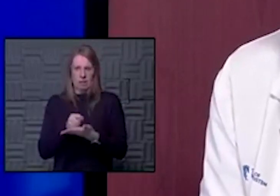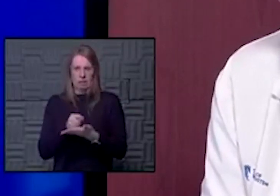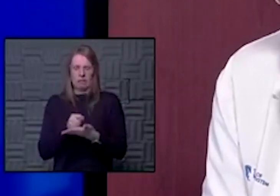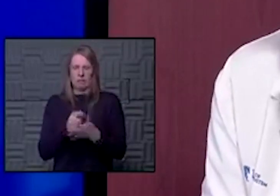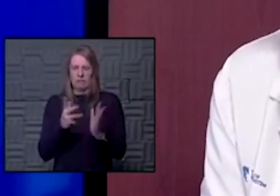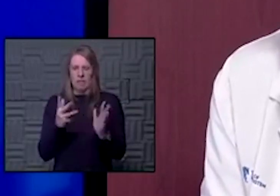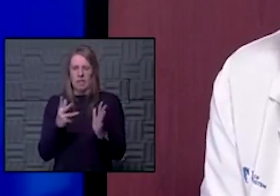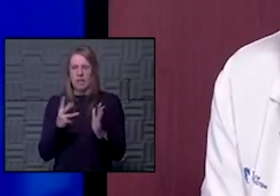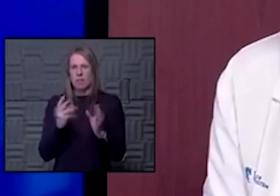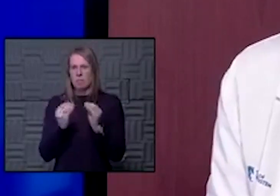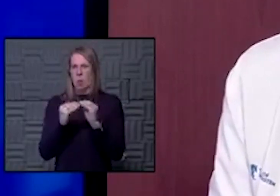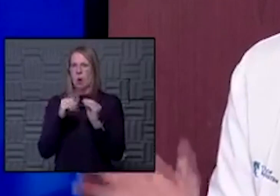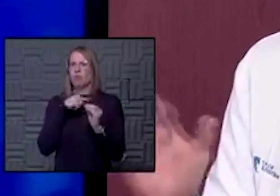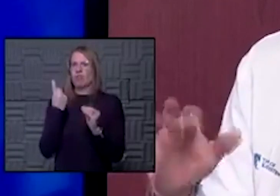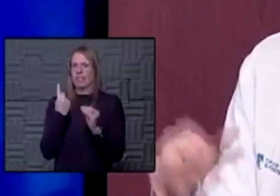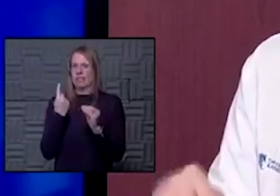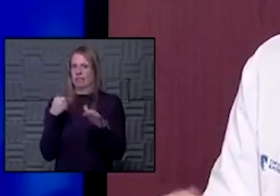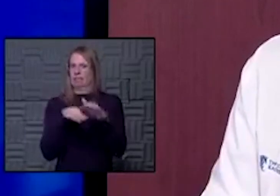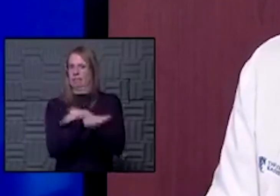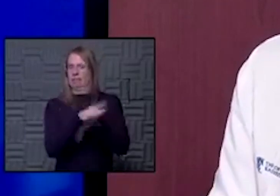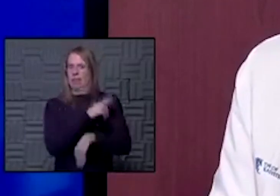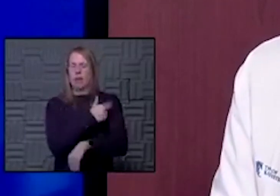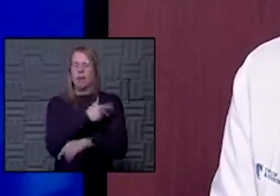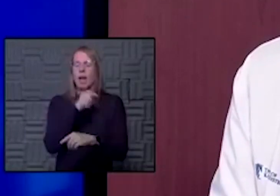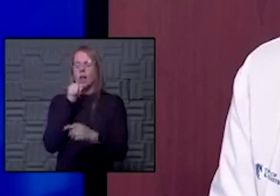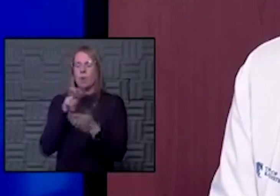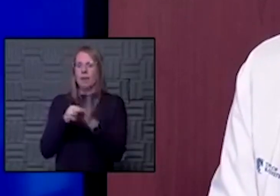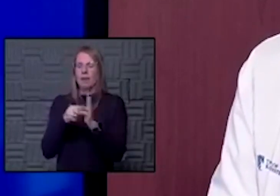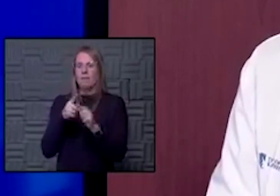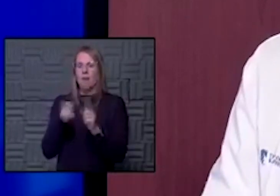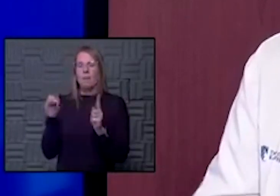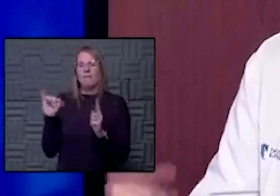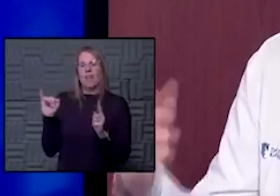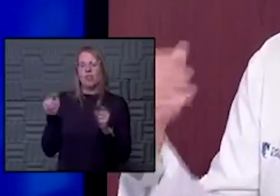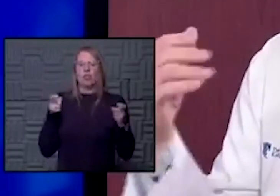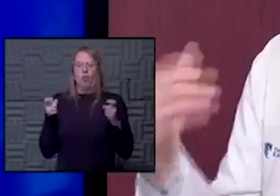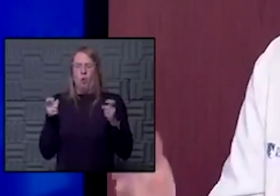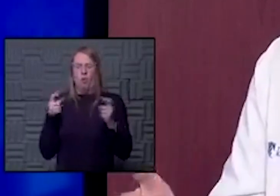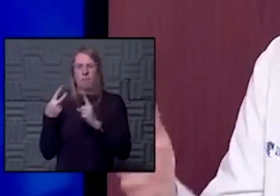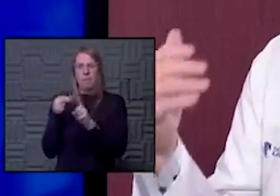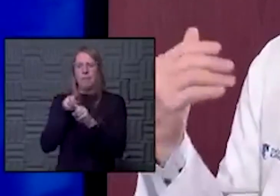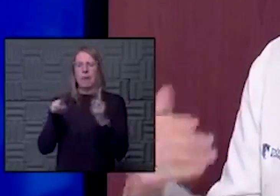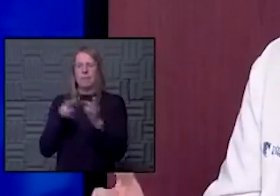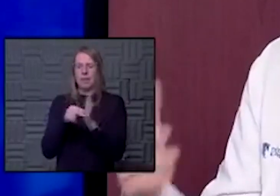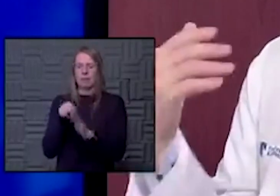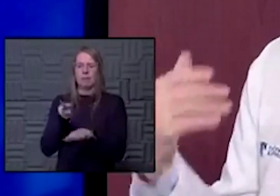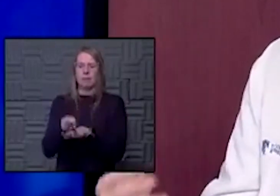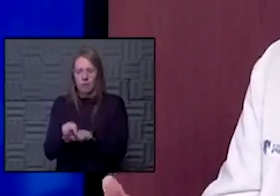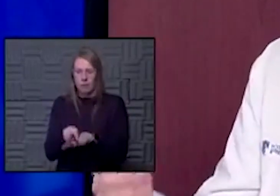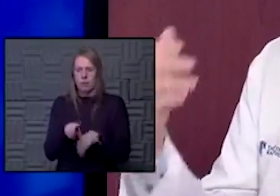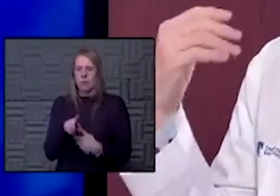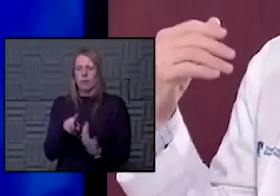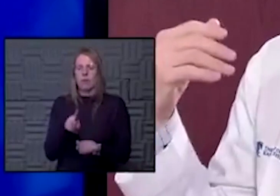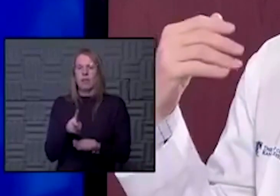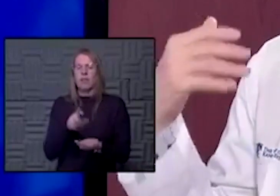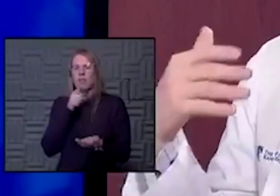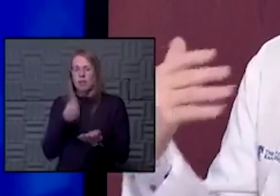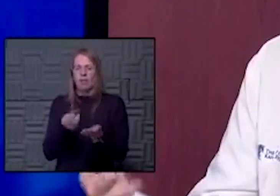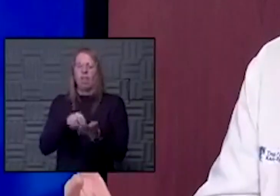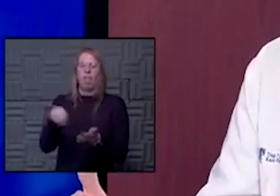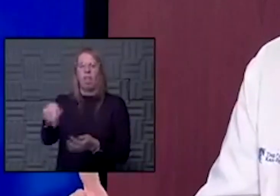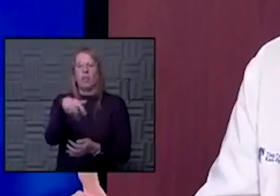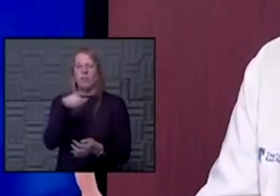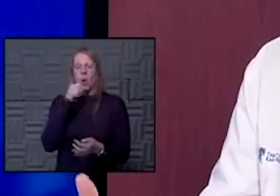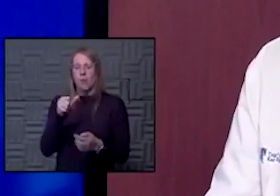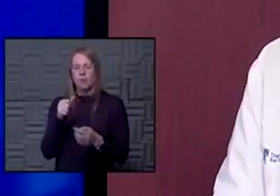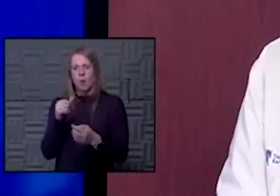risk to use. Don't come in the hospital. I don't mean that from an infection control standpoint. I just mean, you know, you lay in bed, you don't get up, you don't move around, you know, you do more